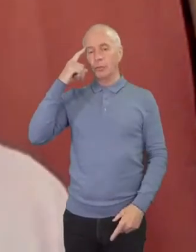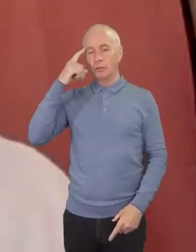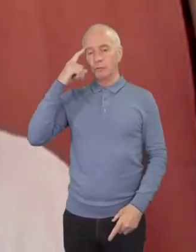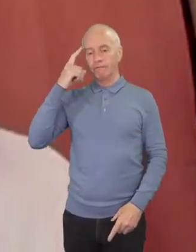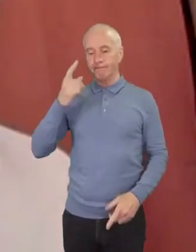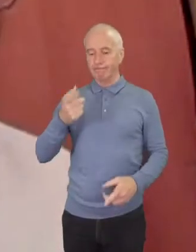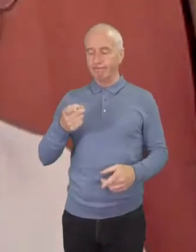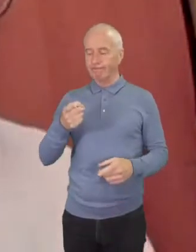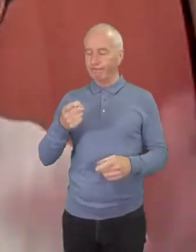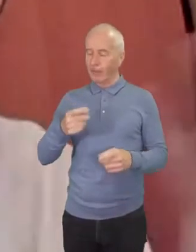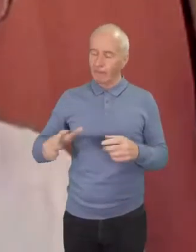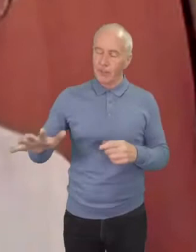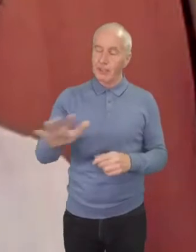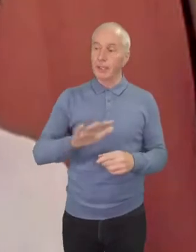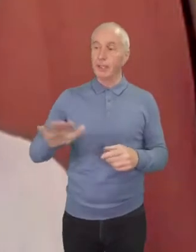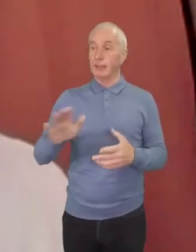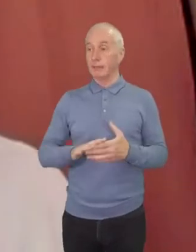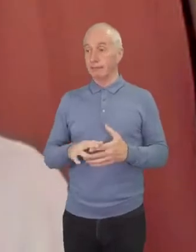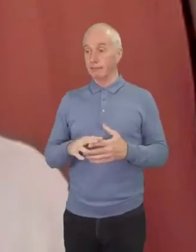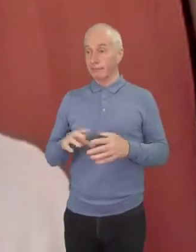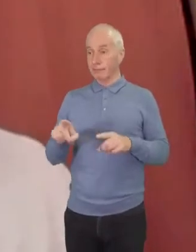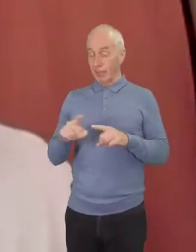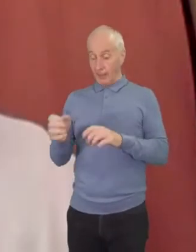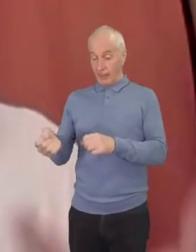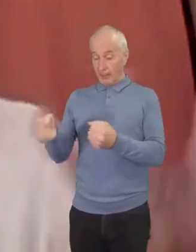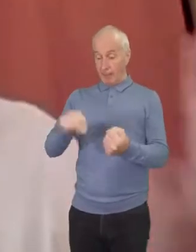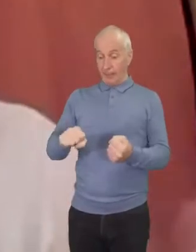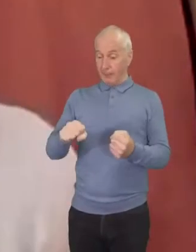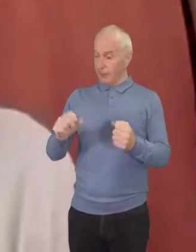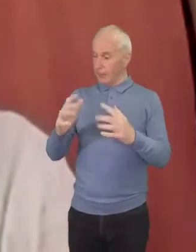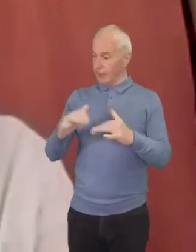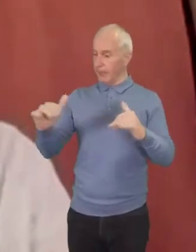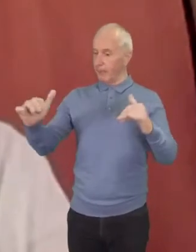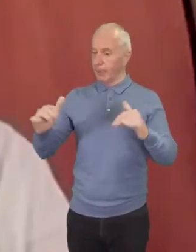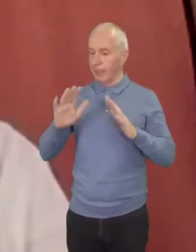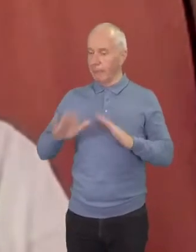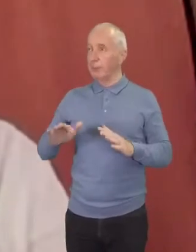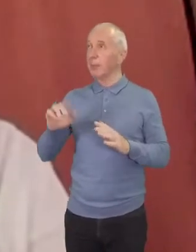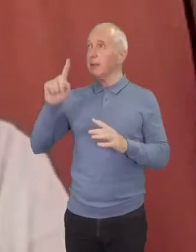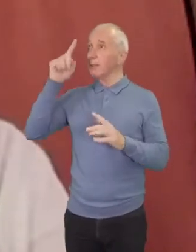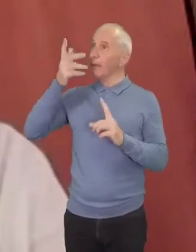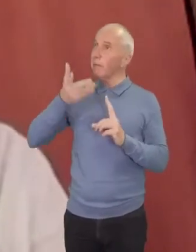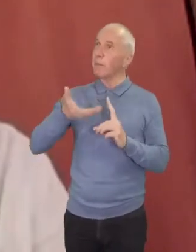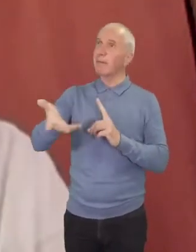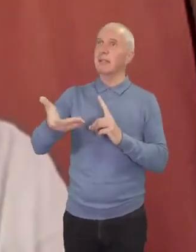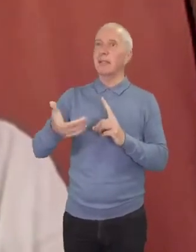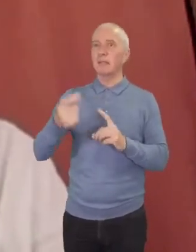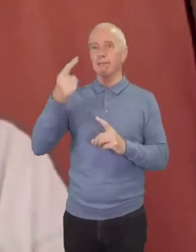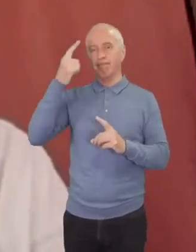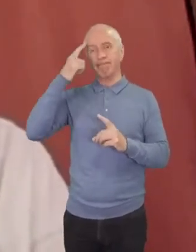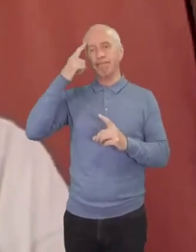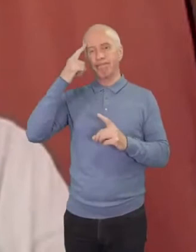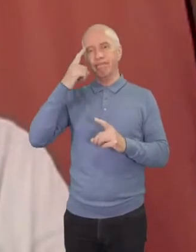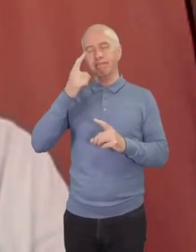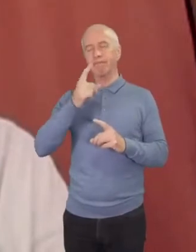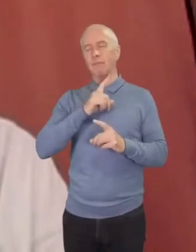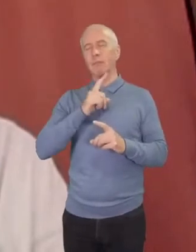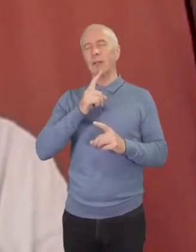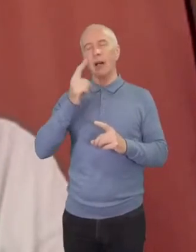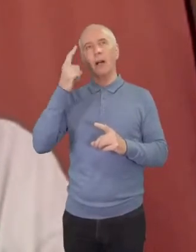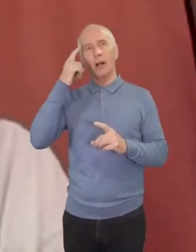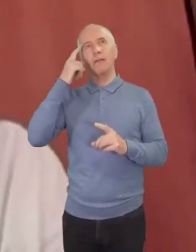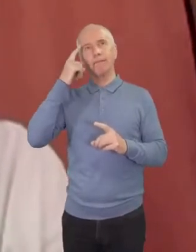place that the baptist assembly can be that prophetic conscience in our countries um to where uh